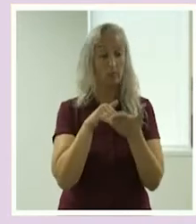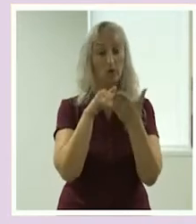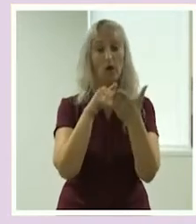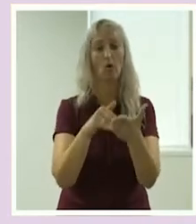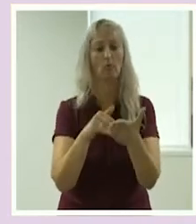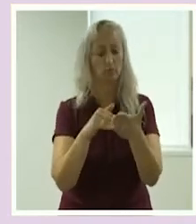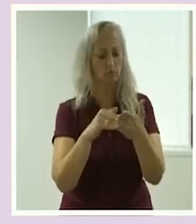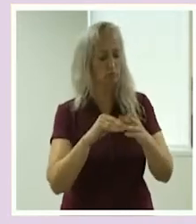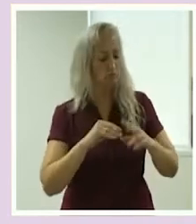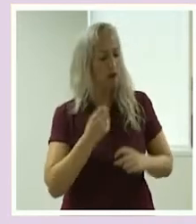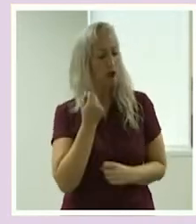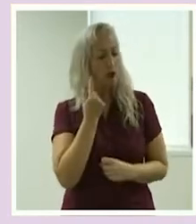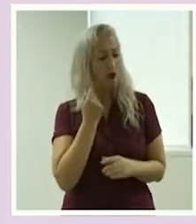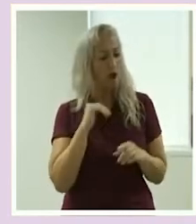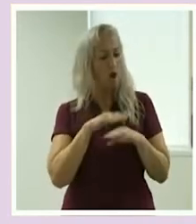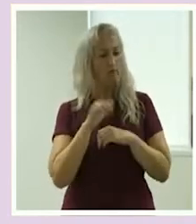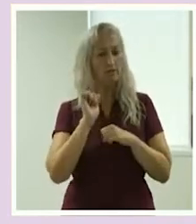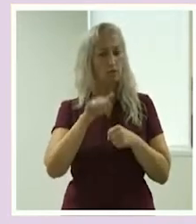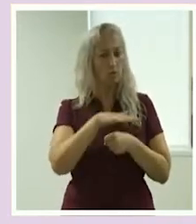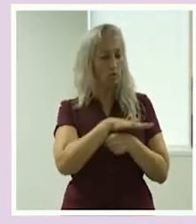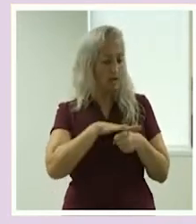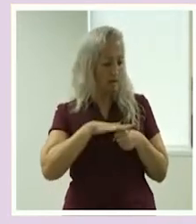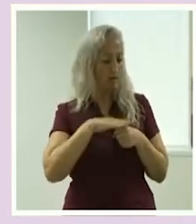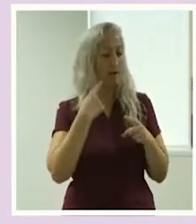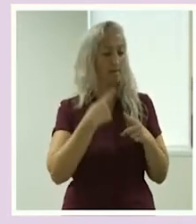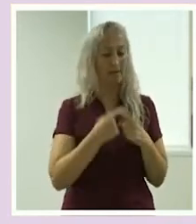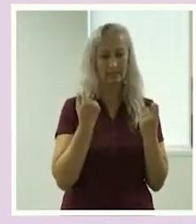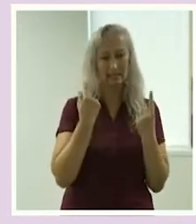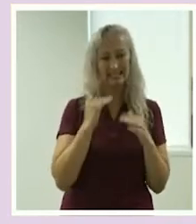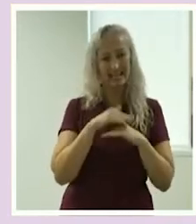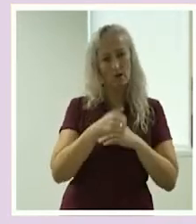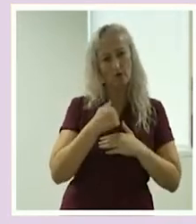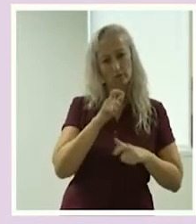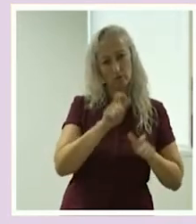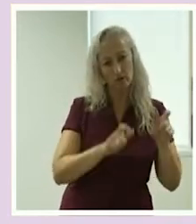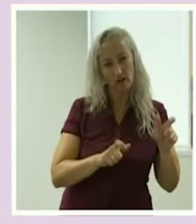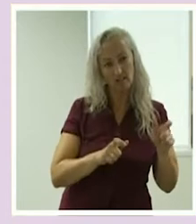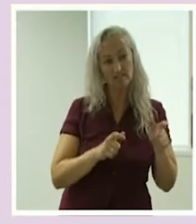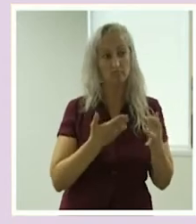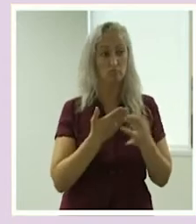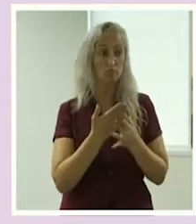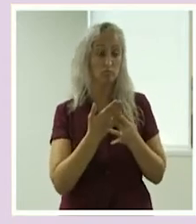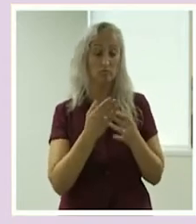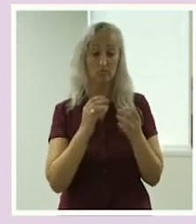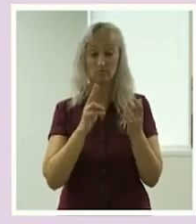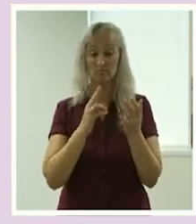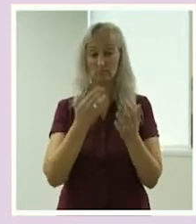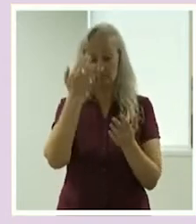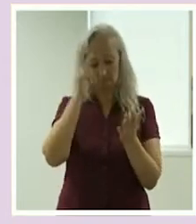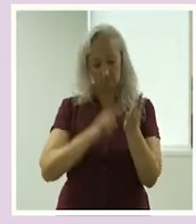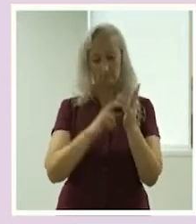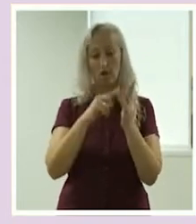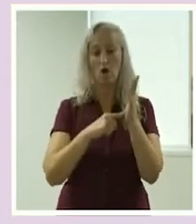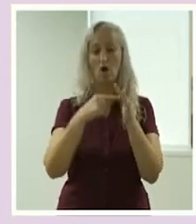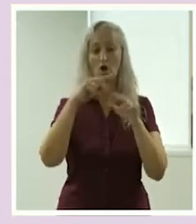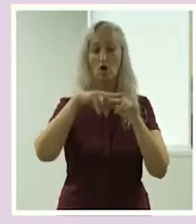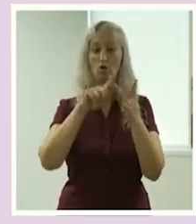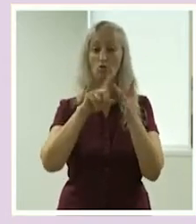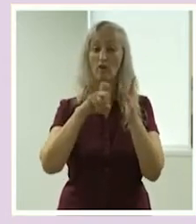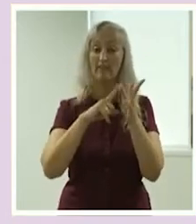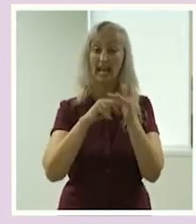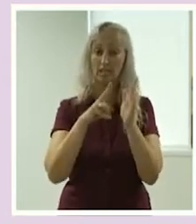your business. This means through notifications and other tools that will be available on our platform, you'll get a better understanding